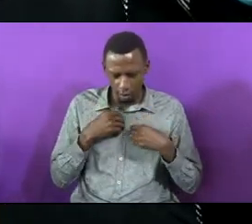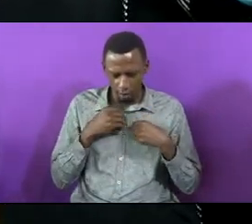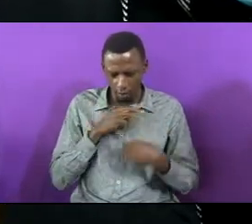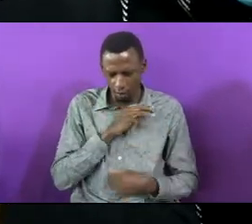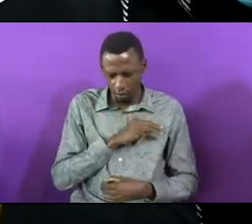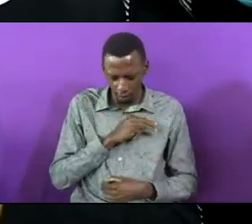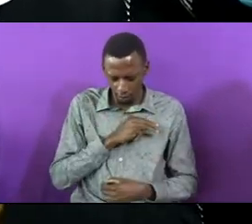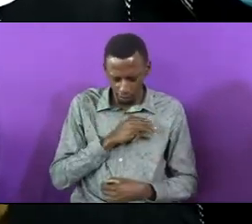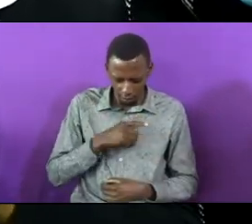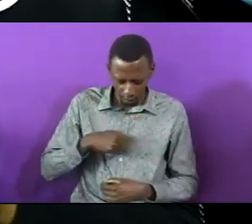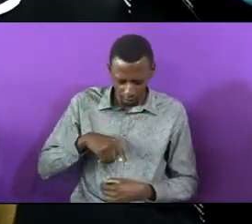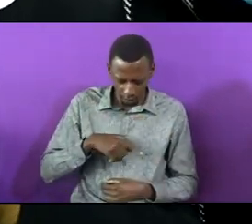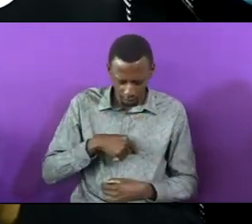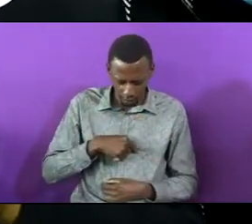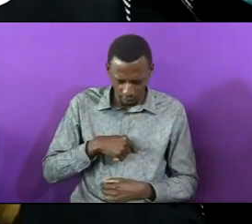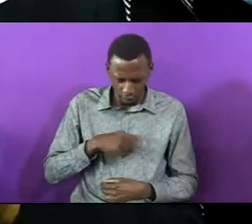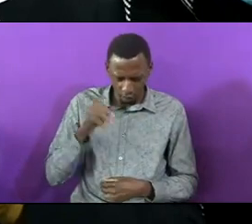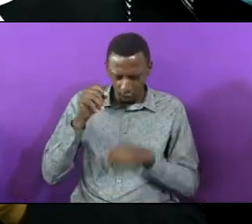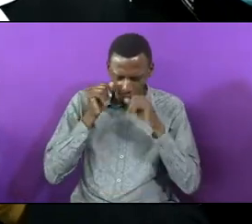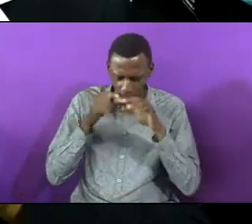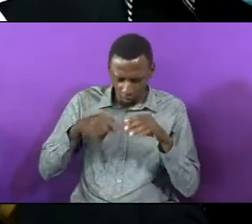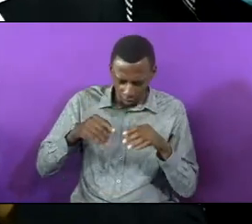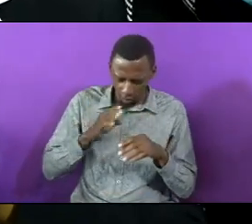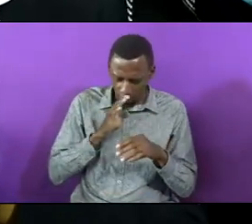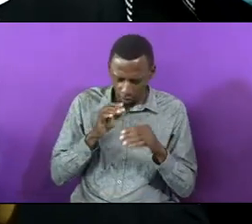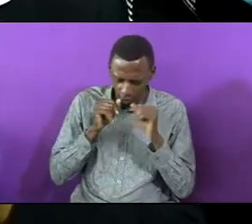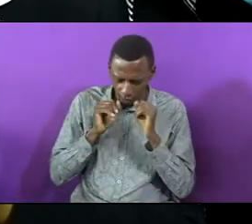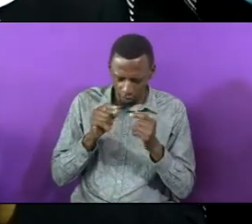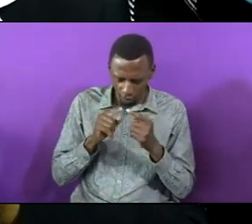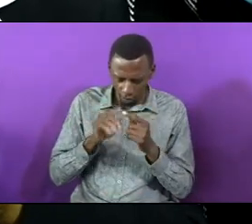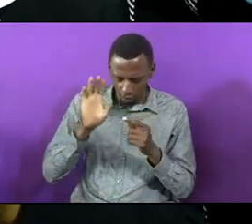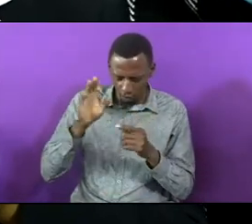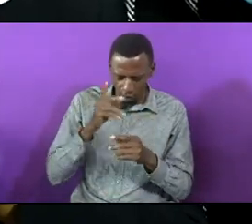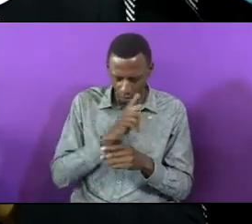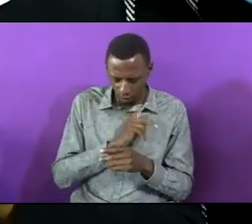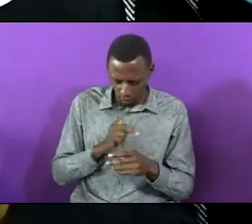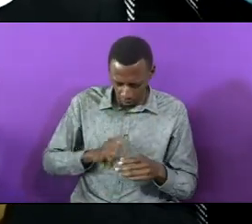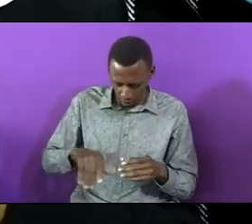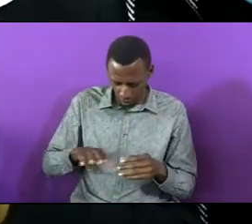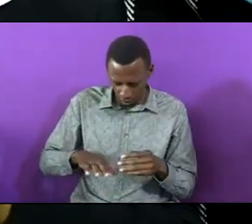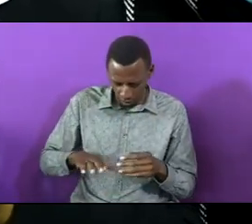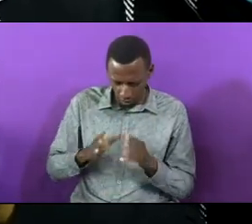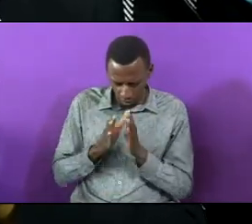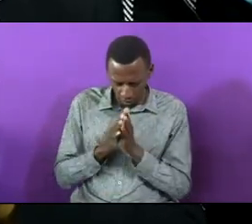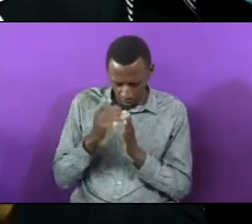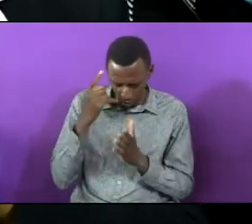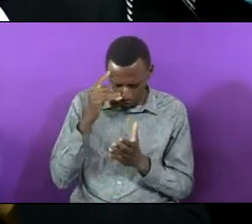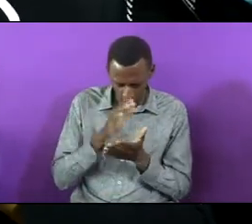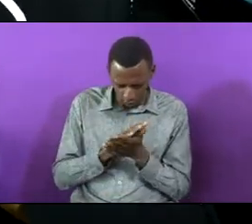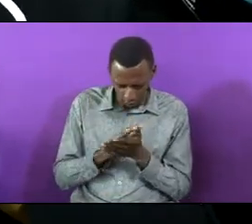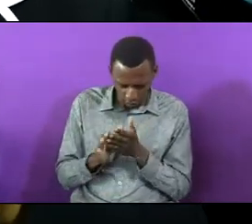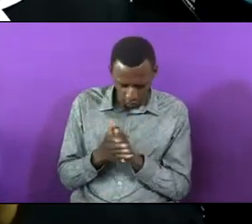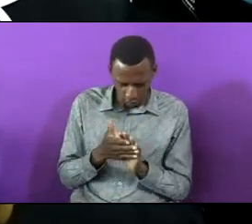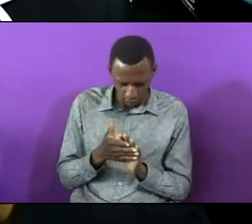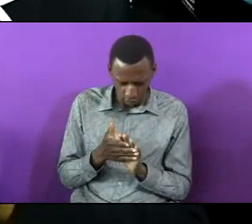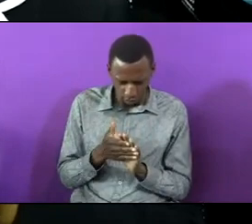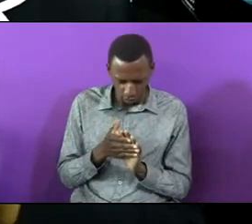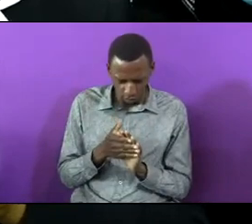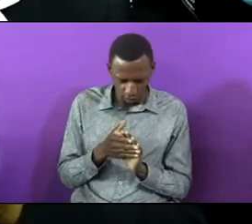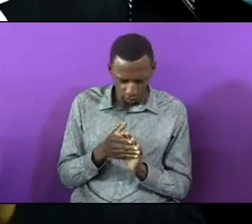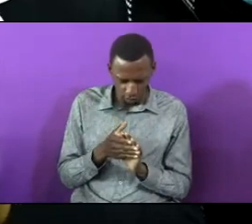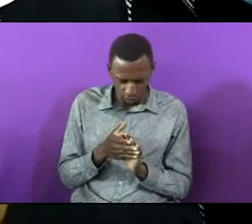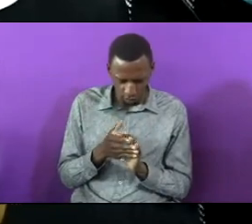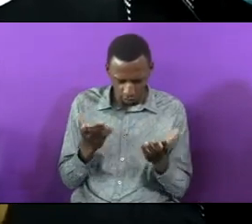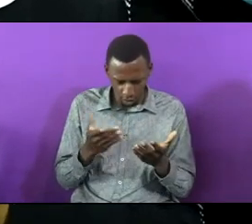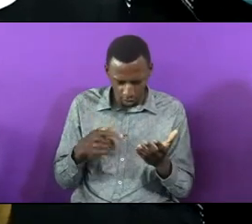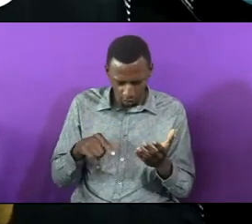you have blessed us that we may be a blessing to the kingdom where we have done it lessly we pray for forgiveness where we have misandered your